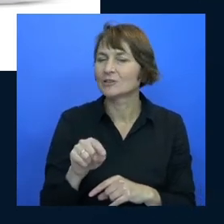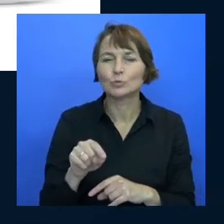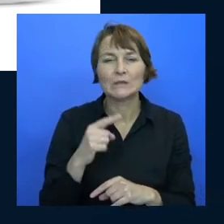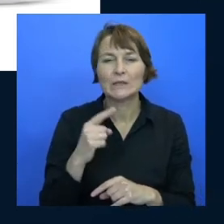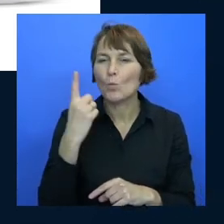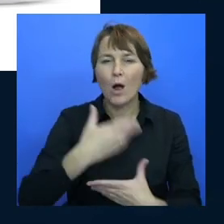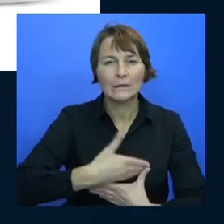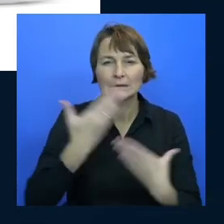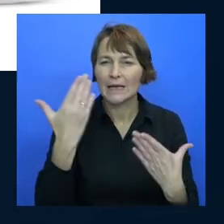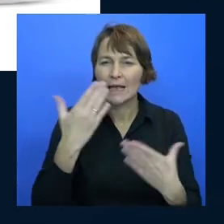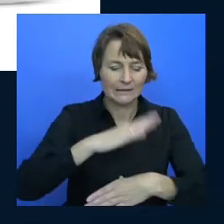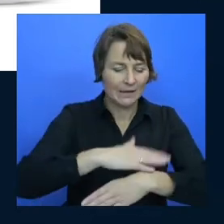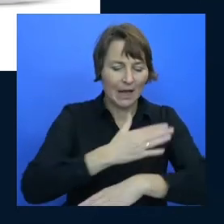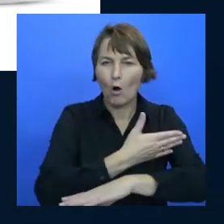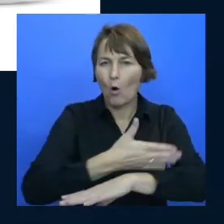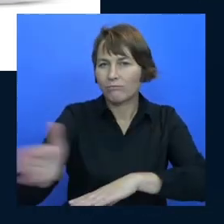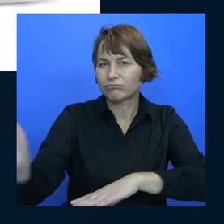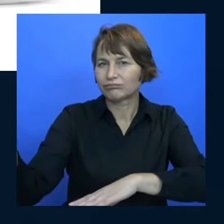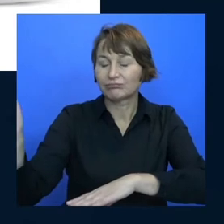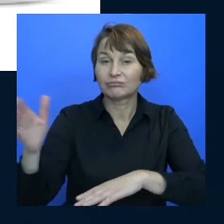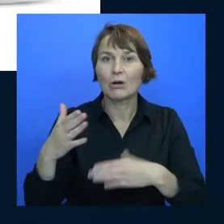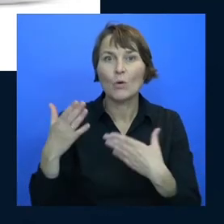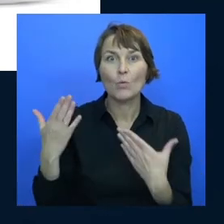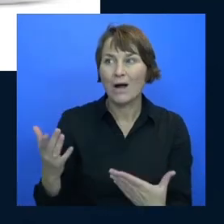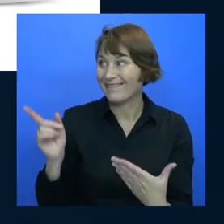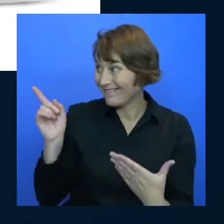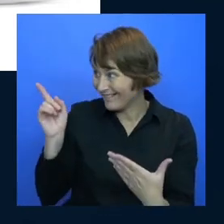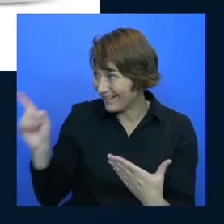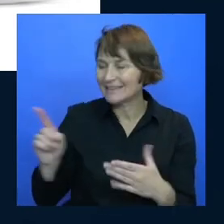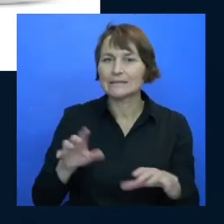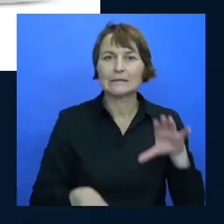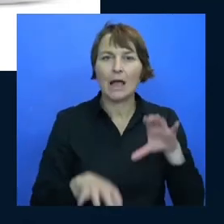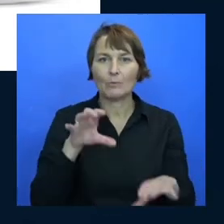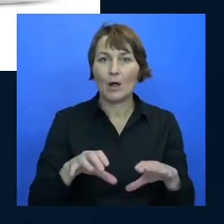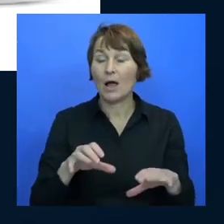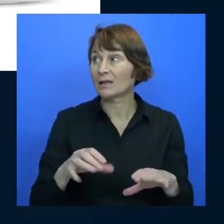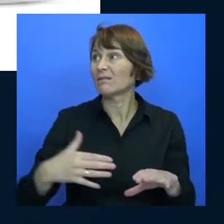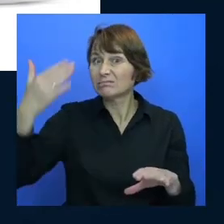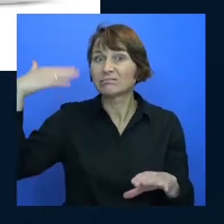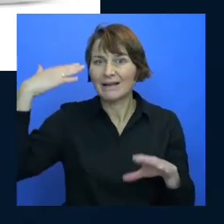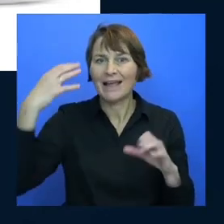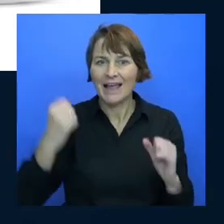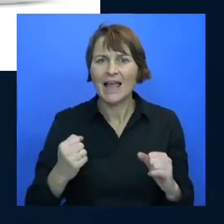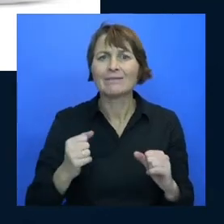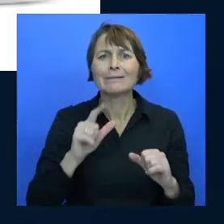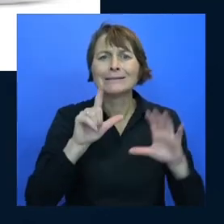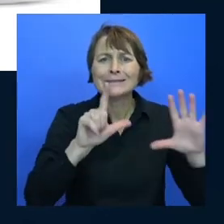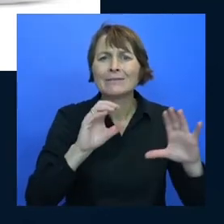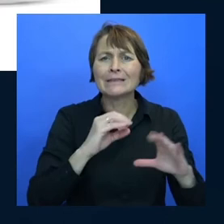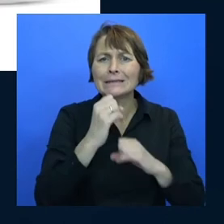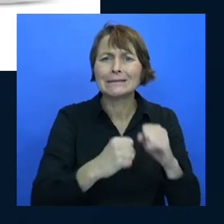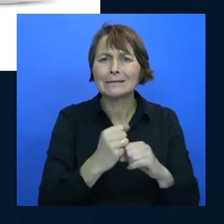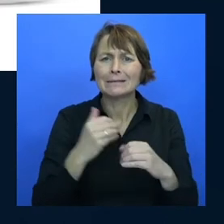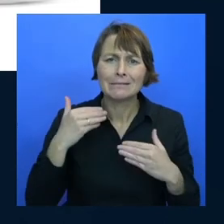because of a typewriter that doesn't exist anymore 70 years later someone reached forward in time and